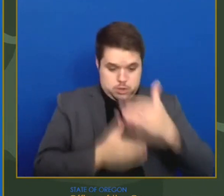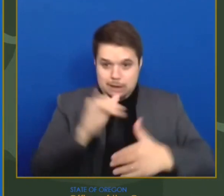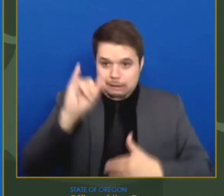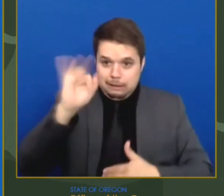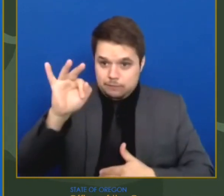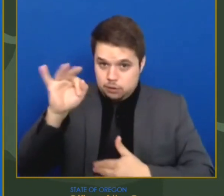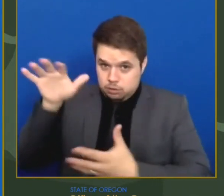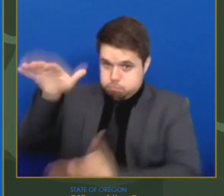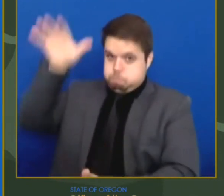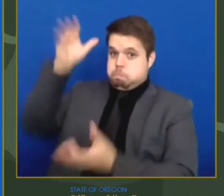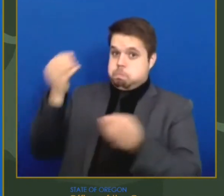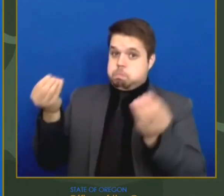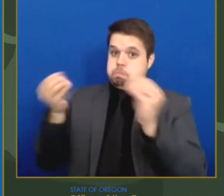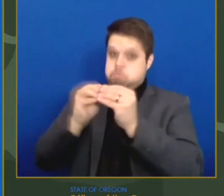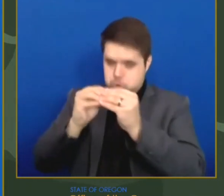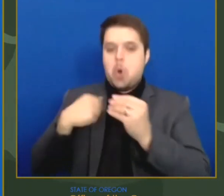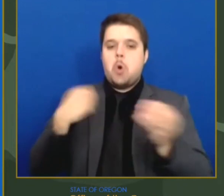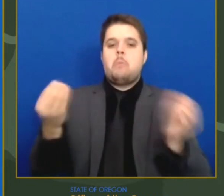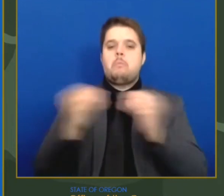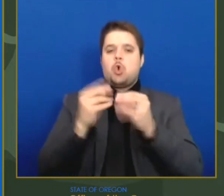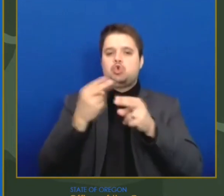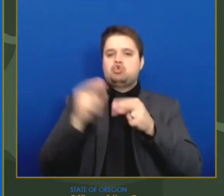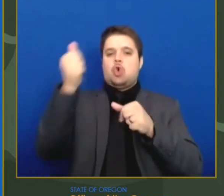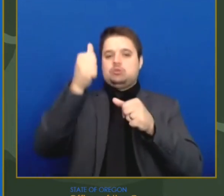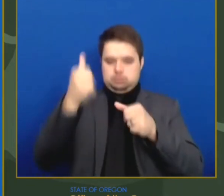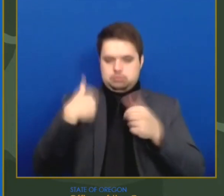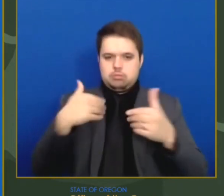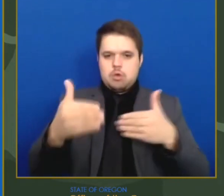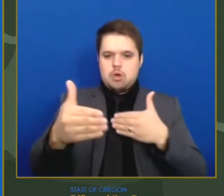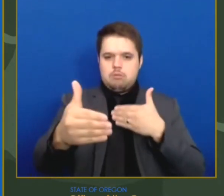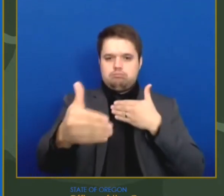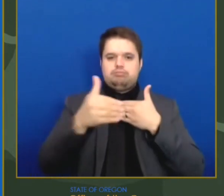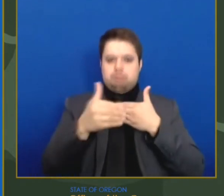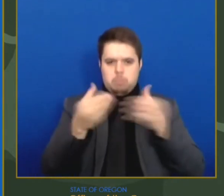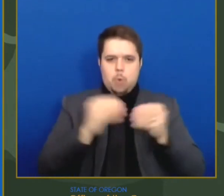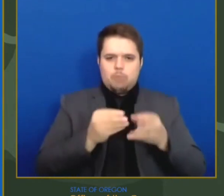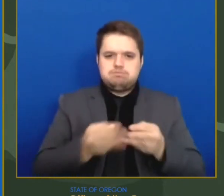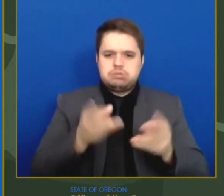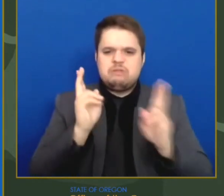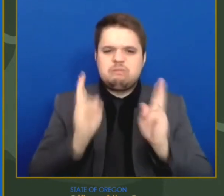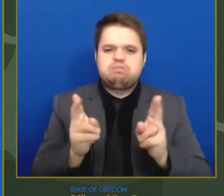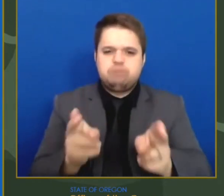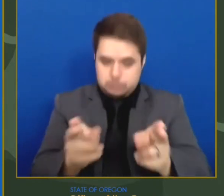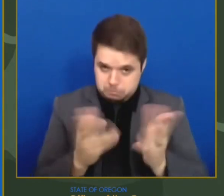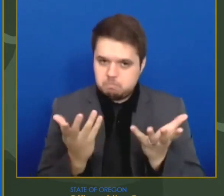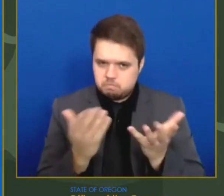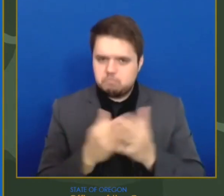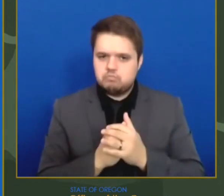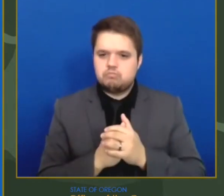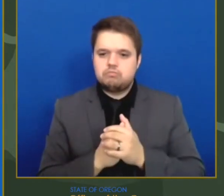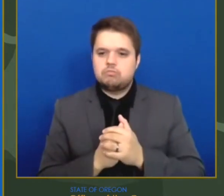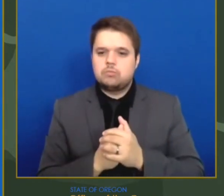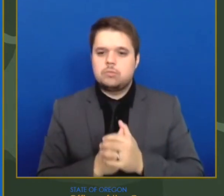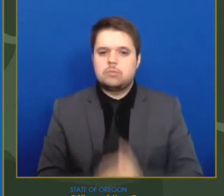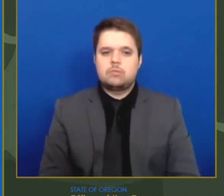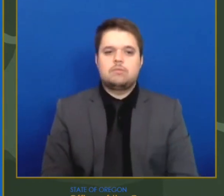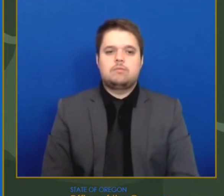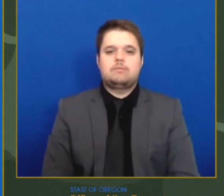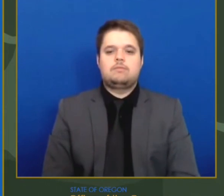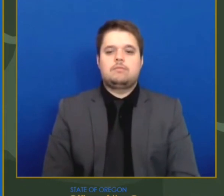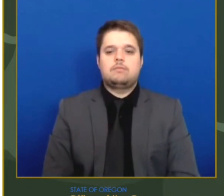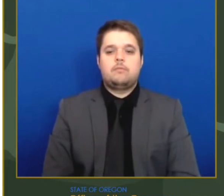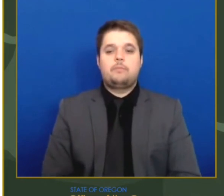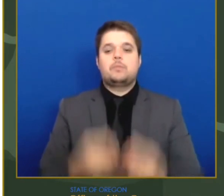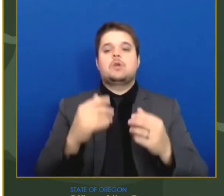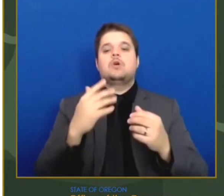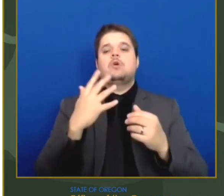and when. We don't yet have more doses we can order. So let's look at where we stand right now. Let's go to the slides, please.